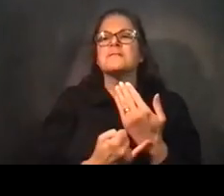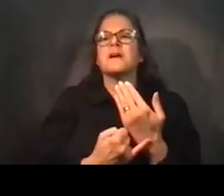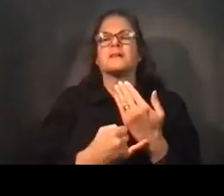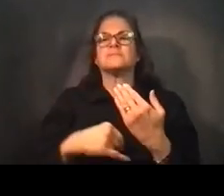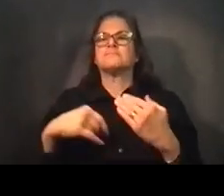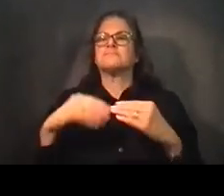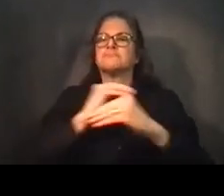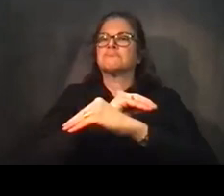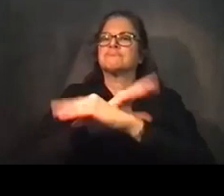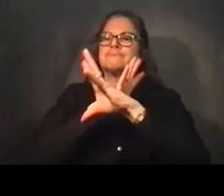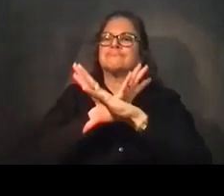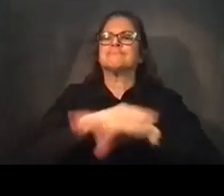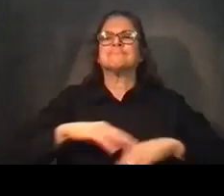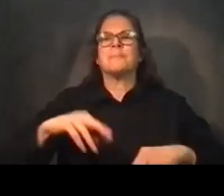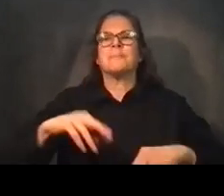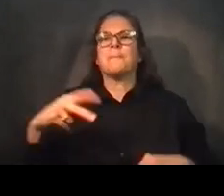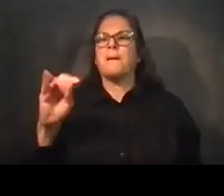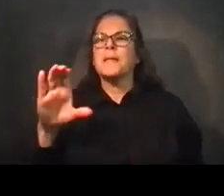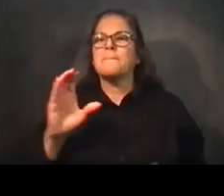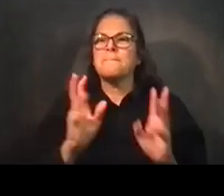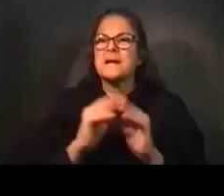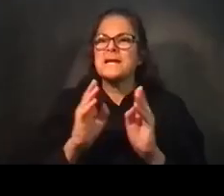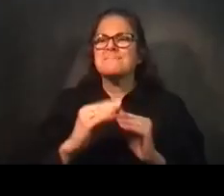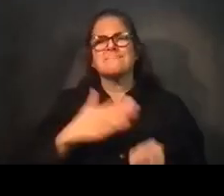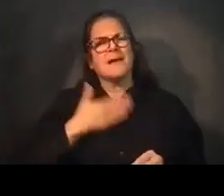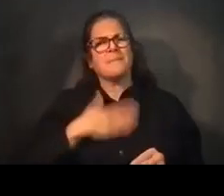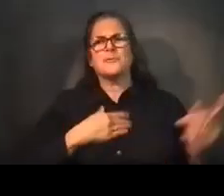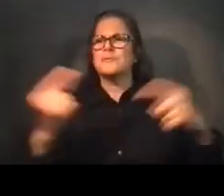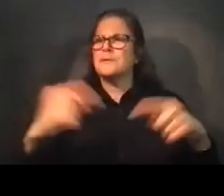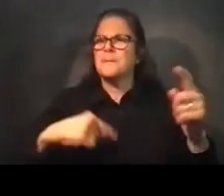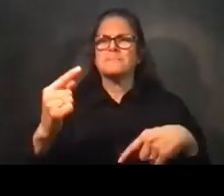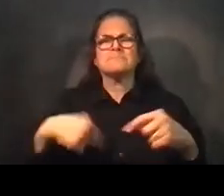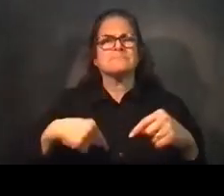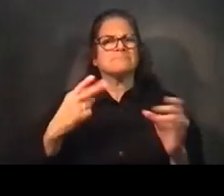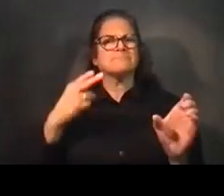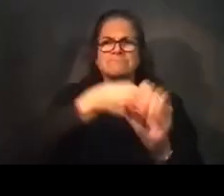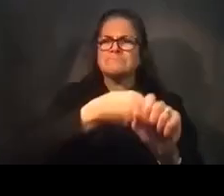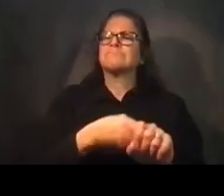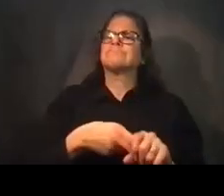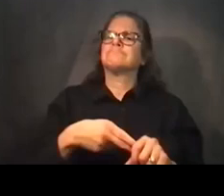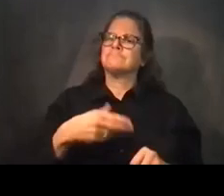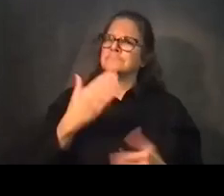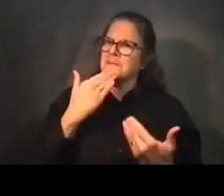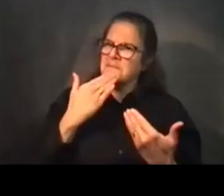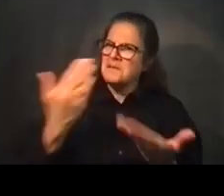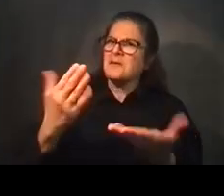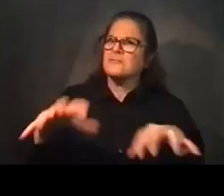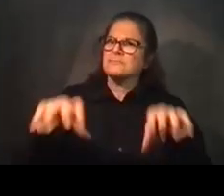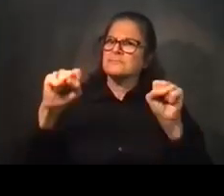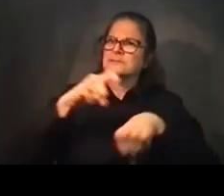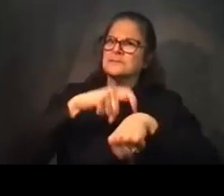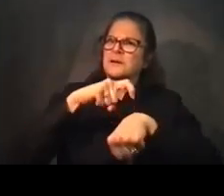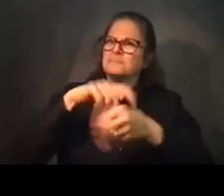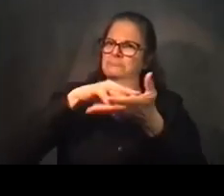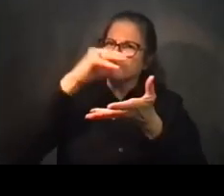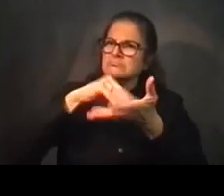happy you've joined us and we really appreciate and recognize the time you're taking to learn about the project. My